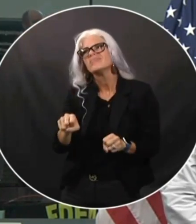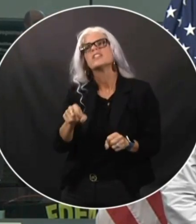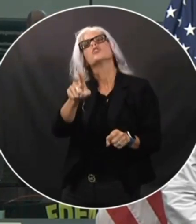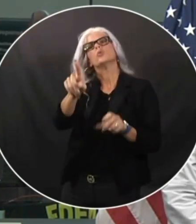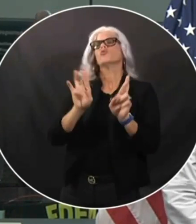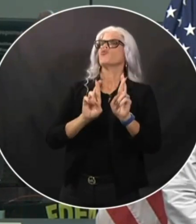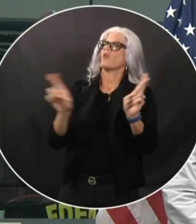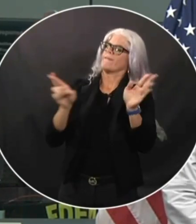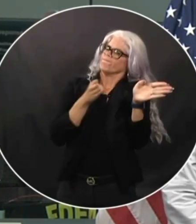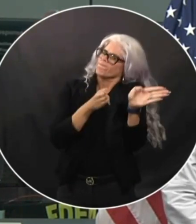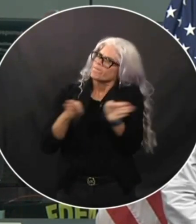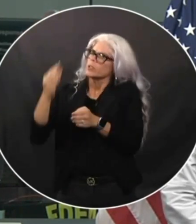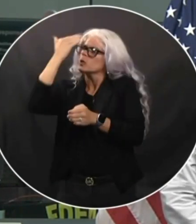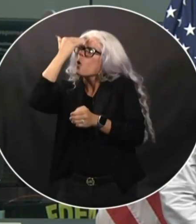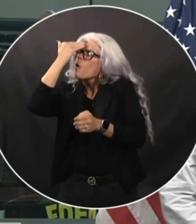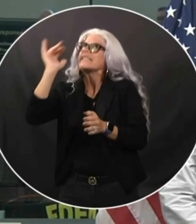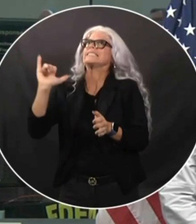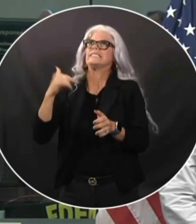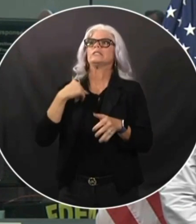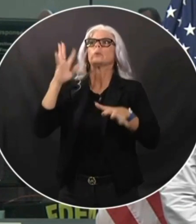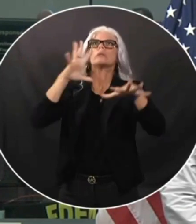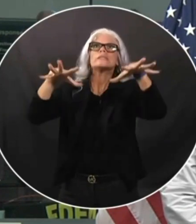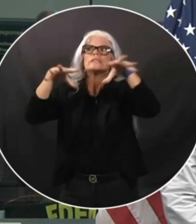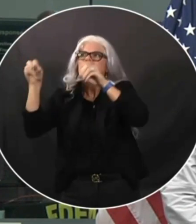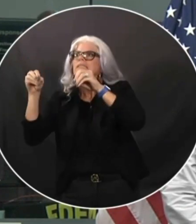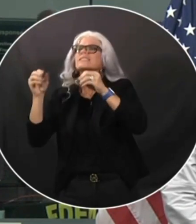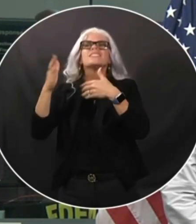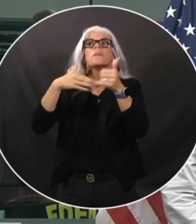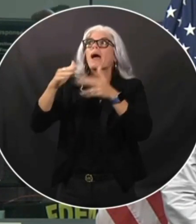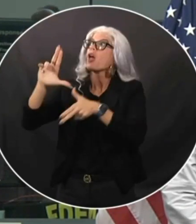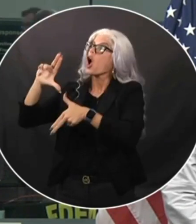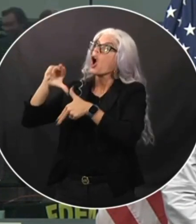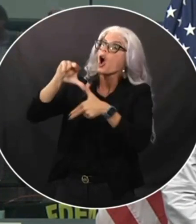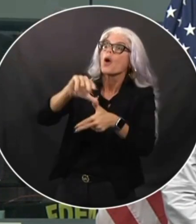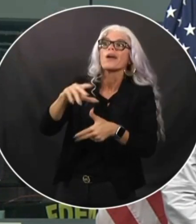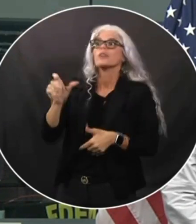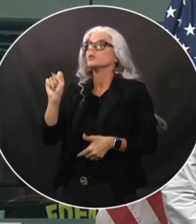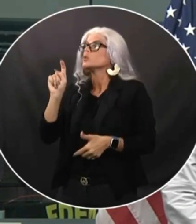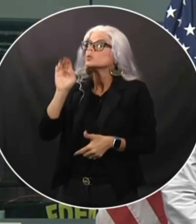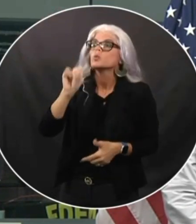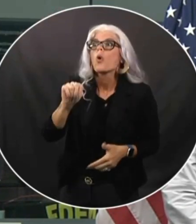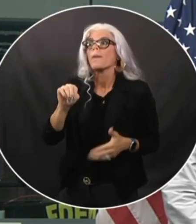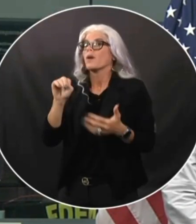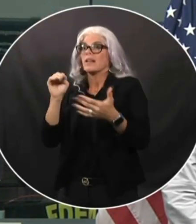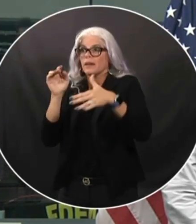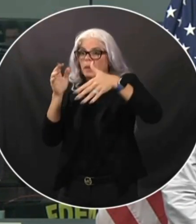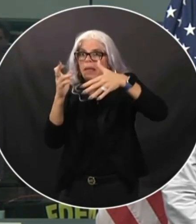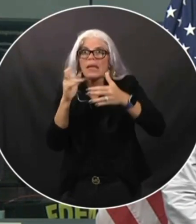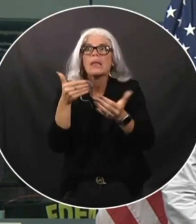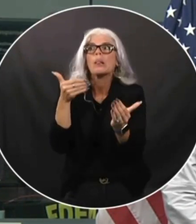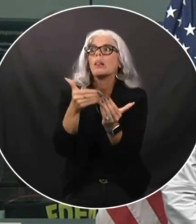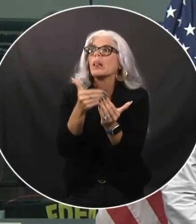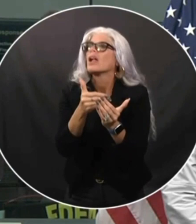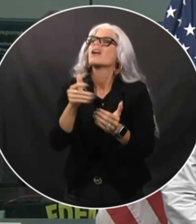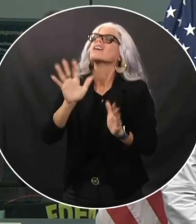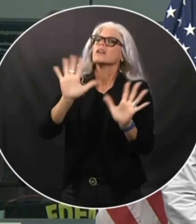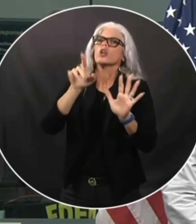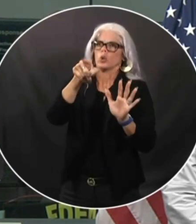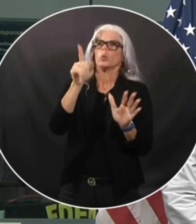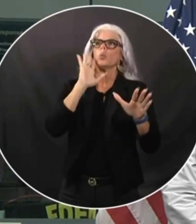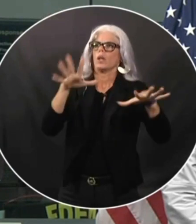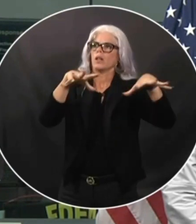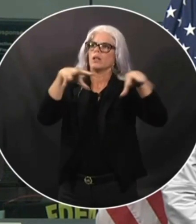will happen. Even if the storm, the eye of the storm, doesn't hit your region, you're going to have really significant winds.